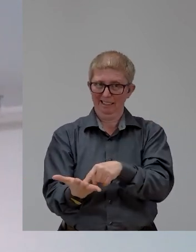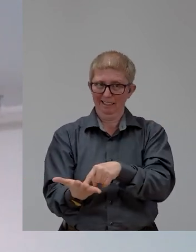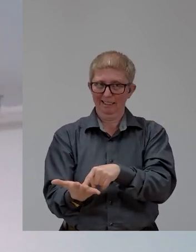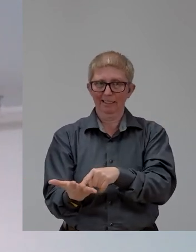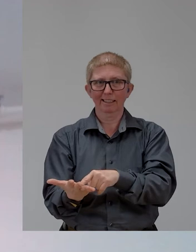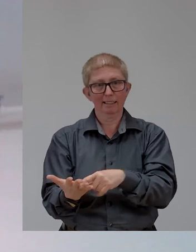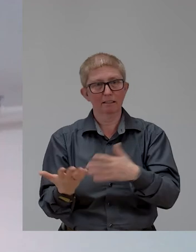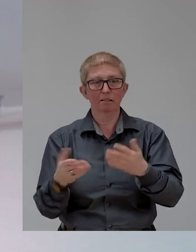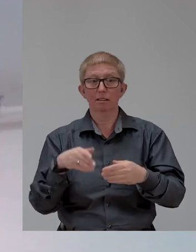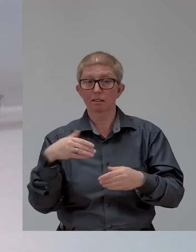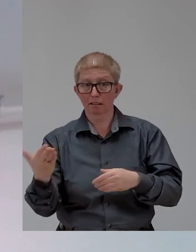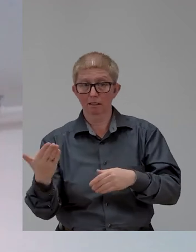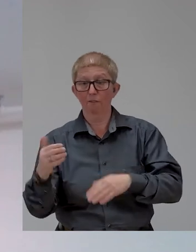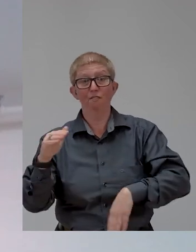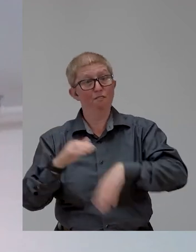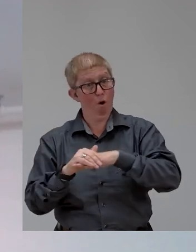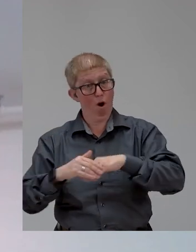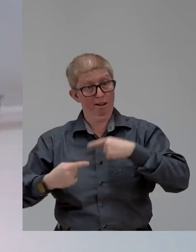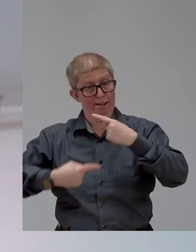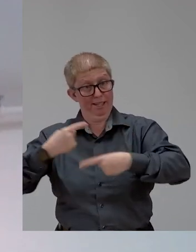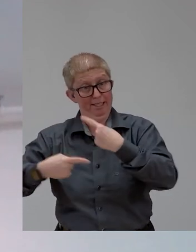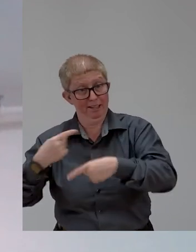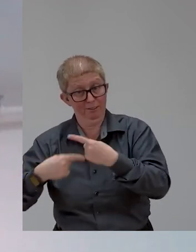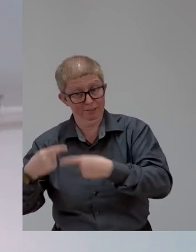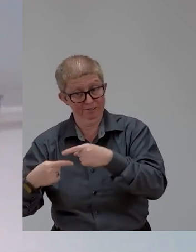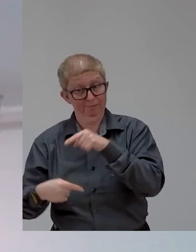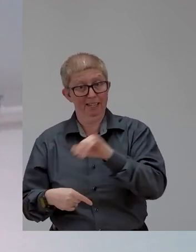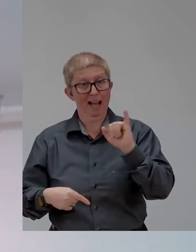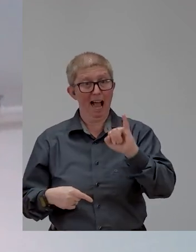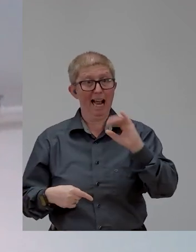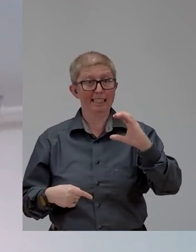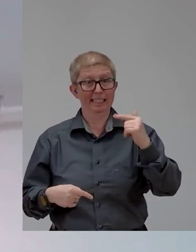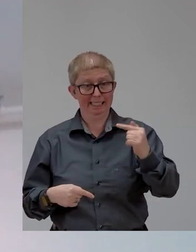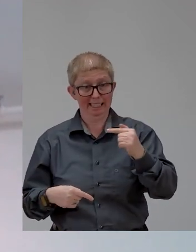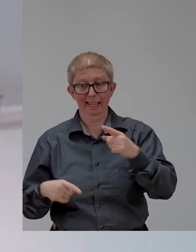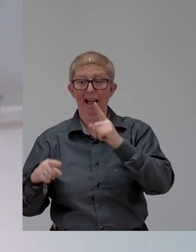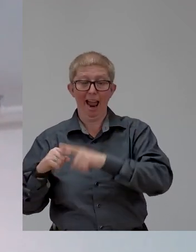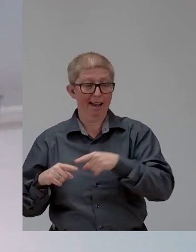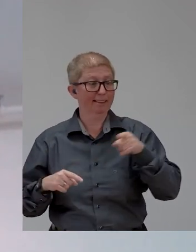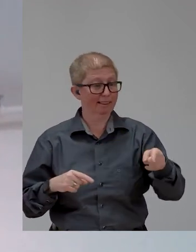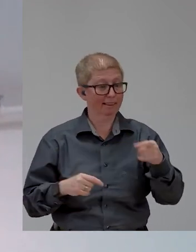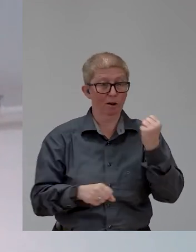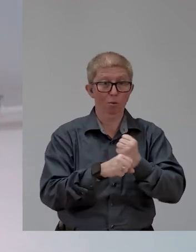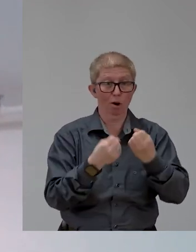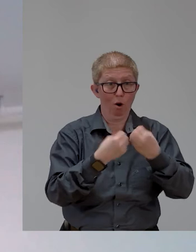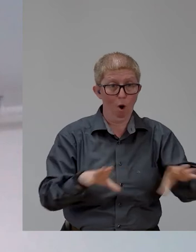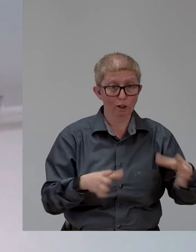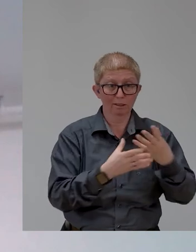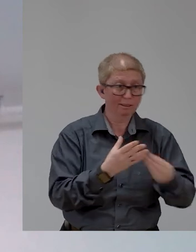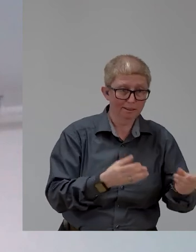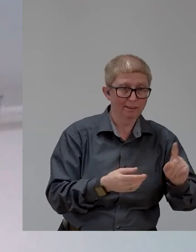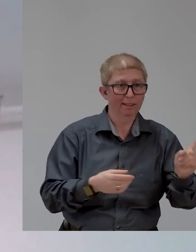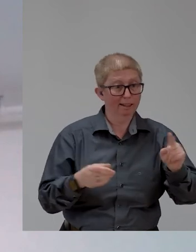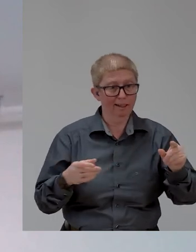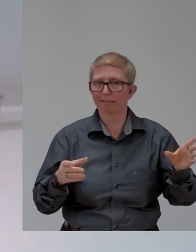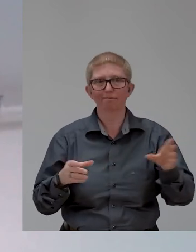synergy between the use of ICT and increased employment for people with disabilities, and therefore progress, or that we